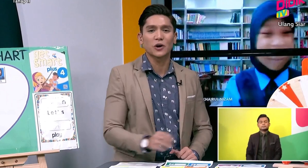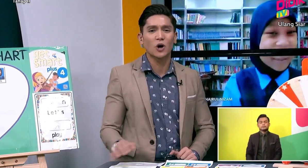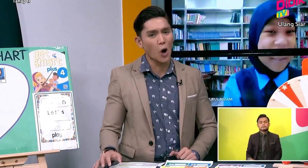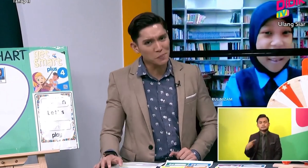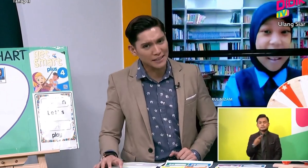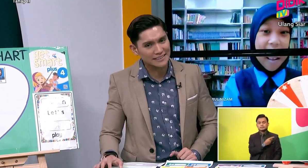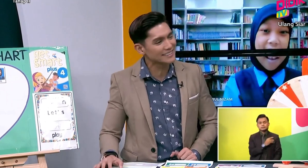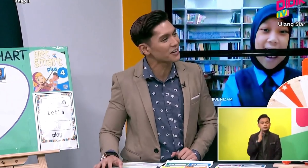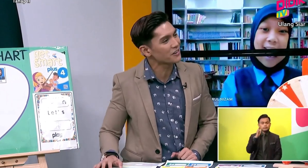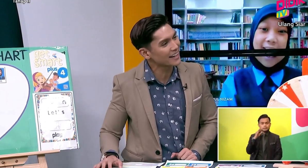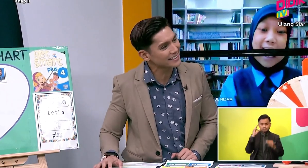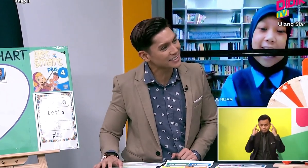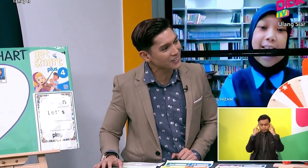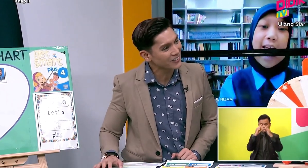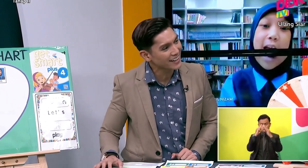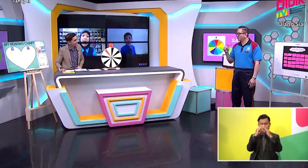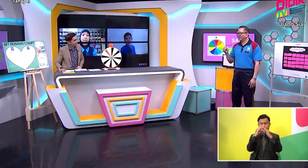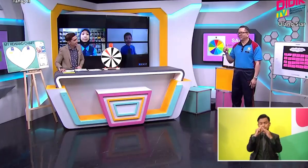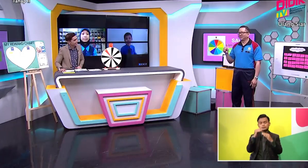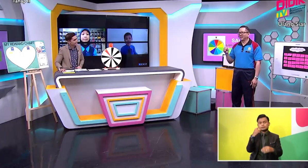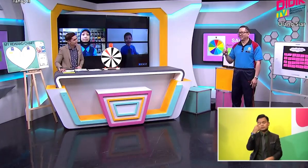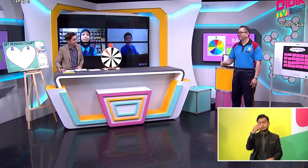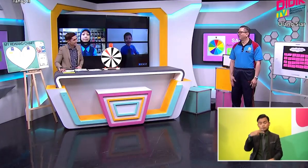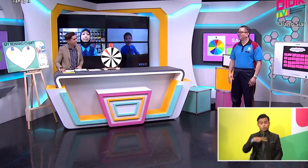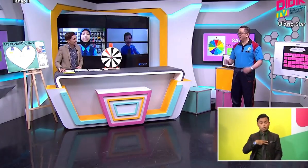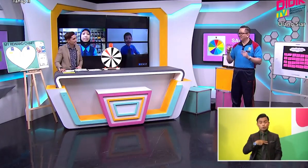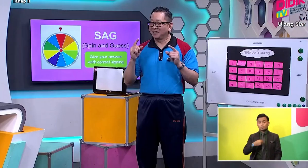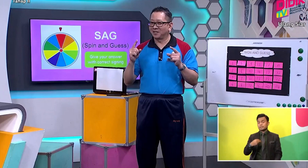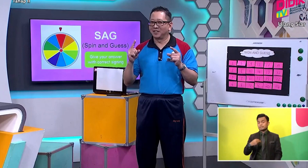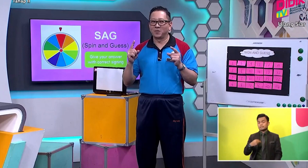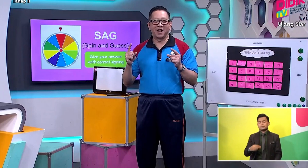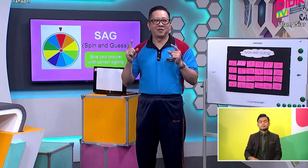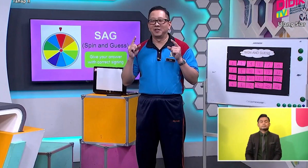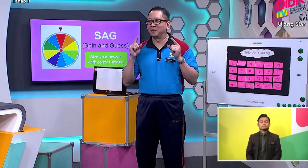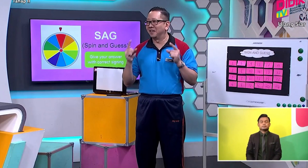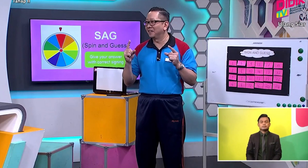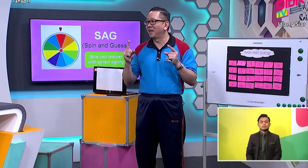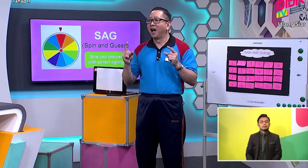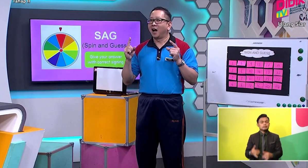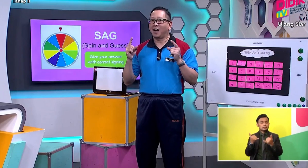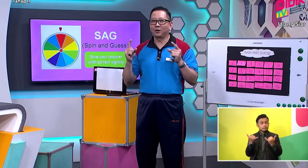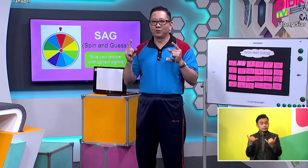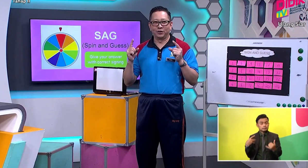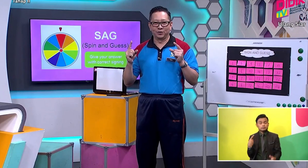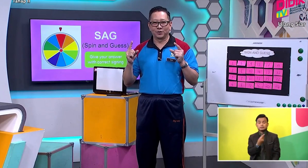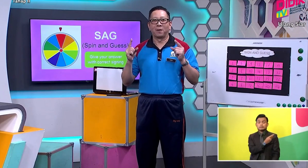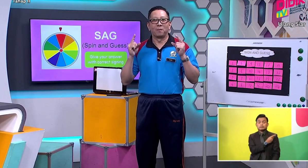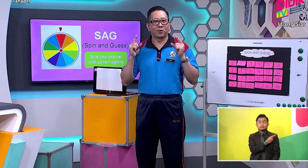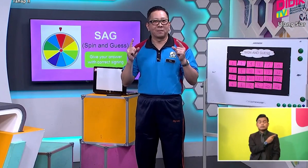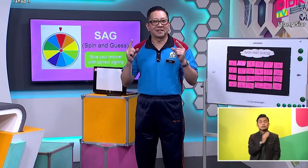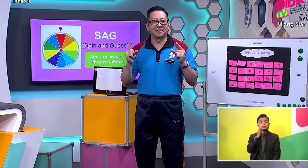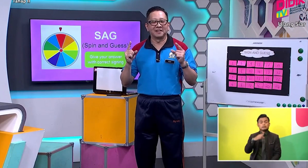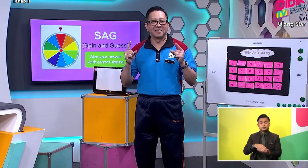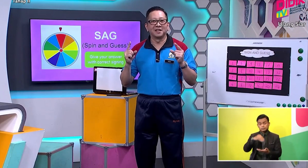to focus on hobbies Is that right teacher ko? Right Correct For this session we are going to learn how to use